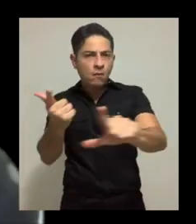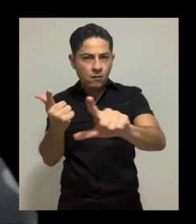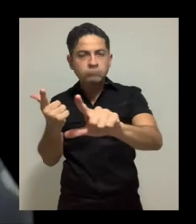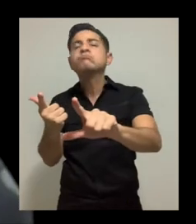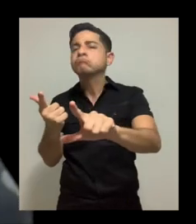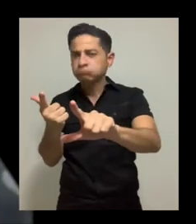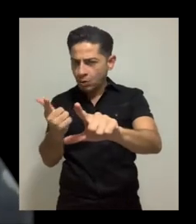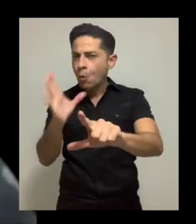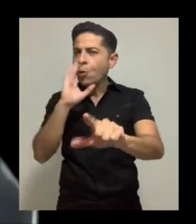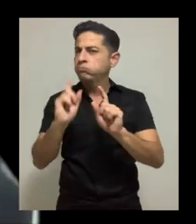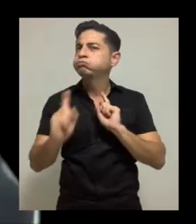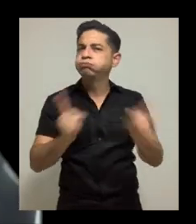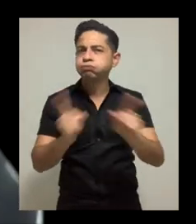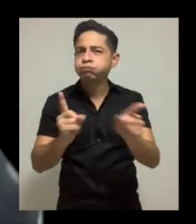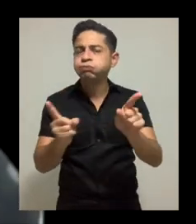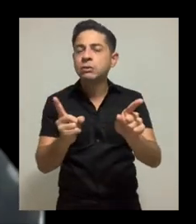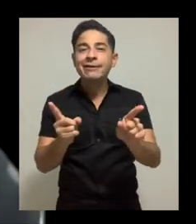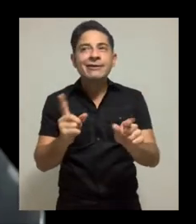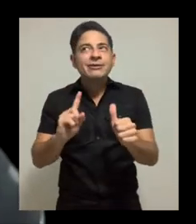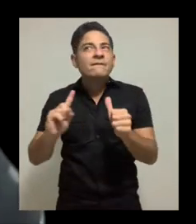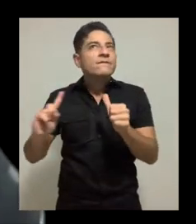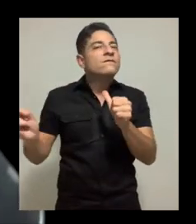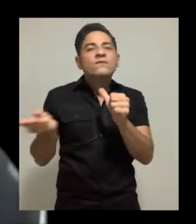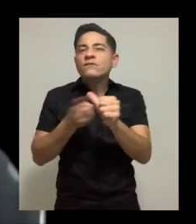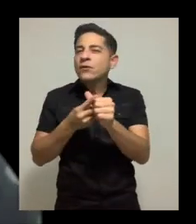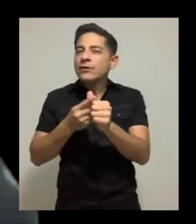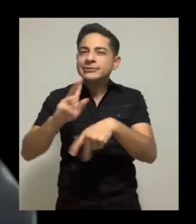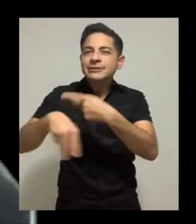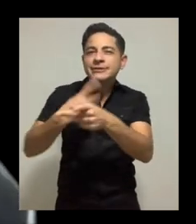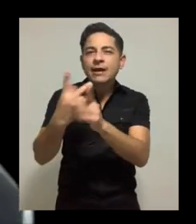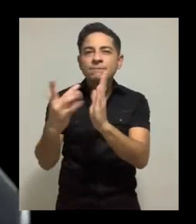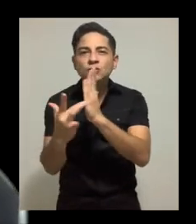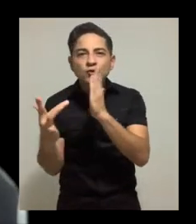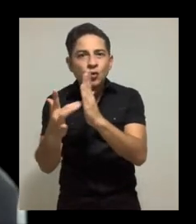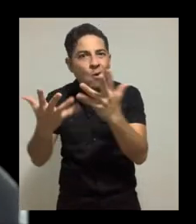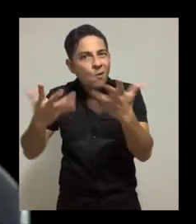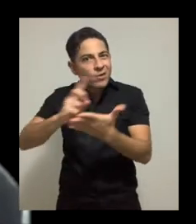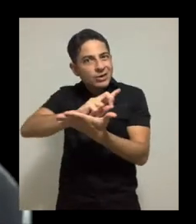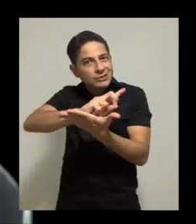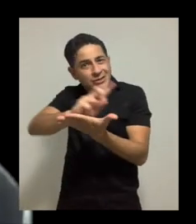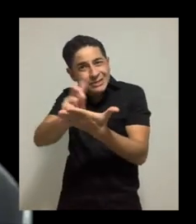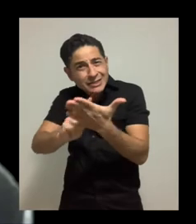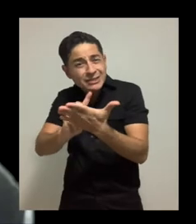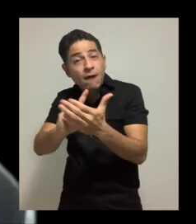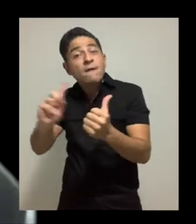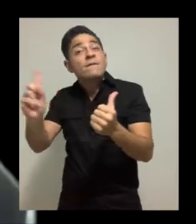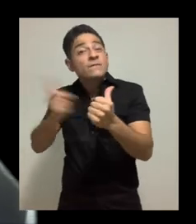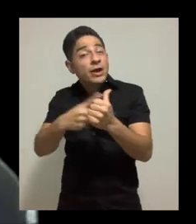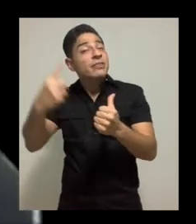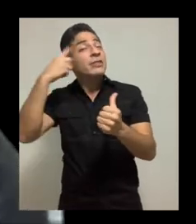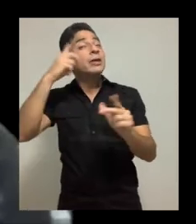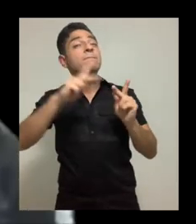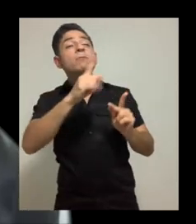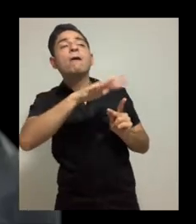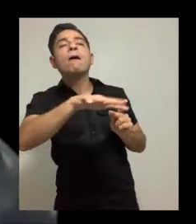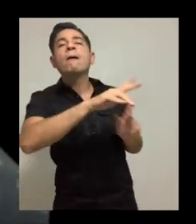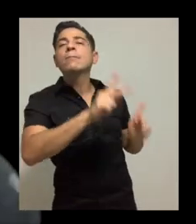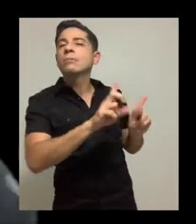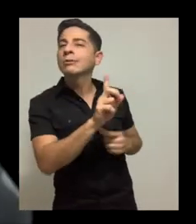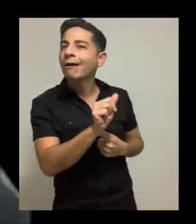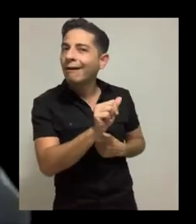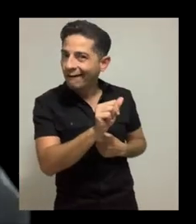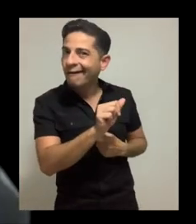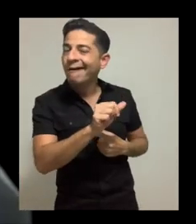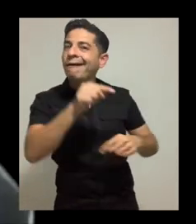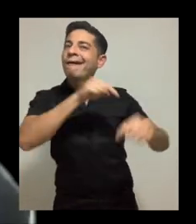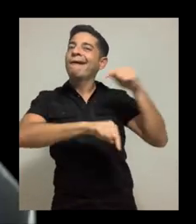And it is almost the first piece of technology that is designed first with people with disabilities